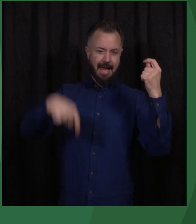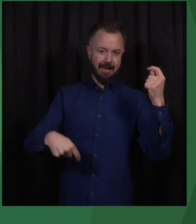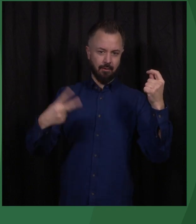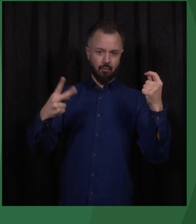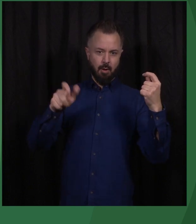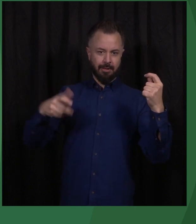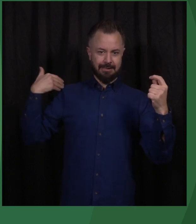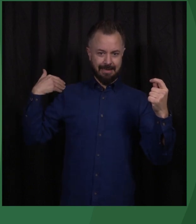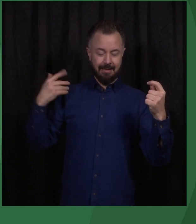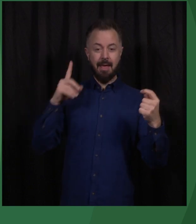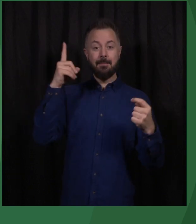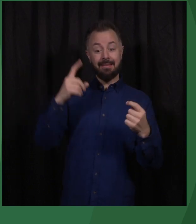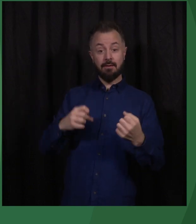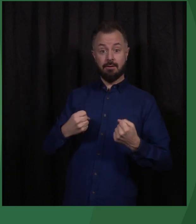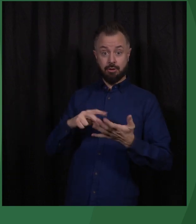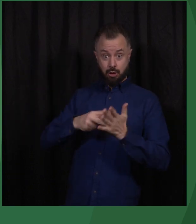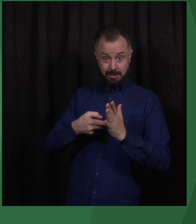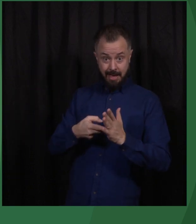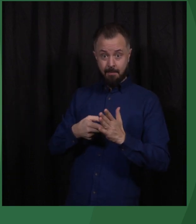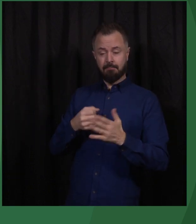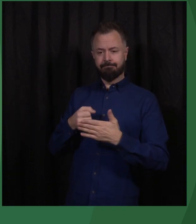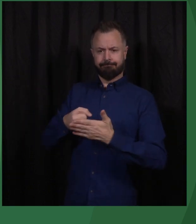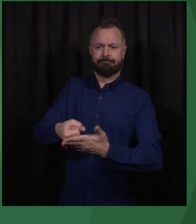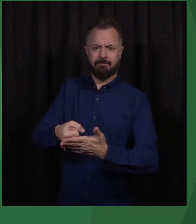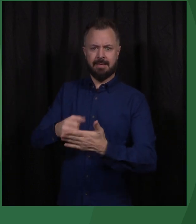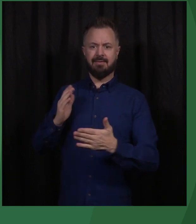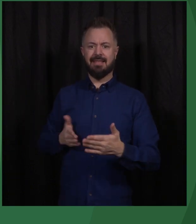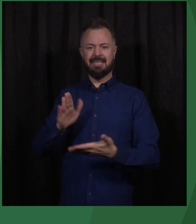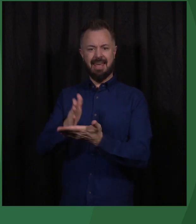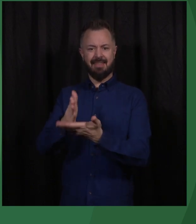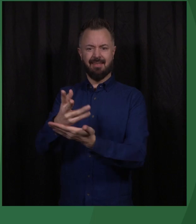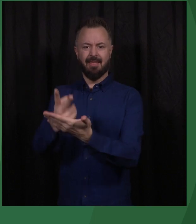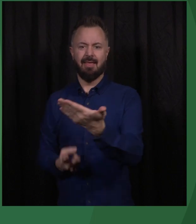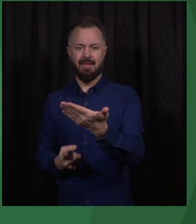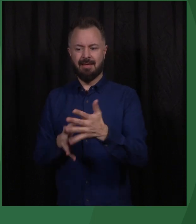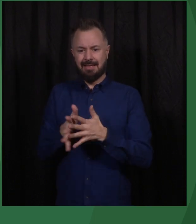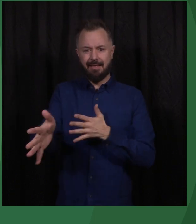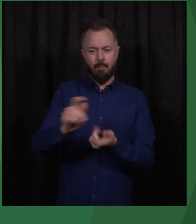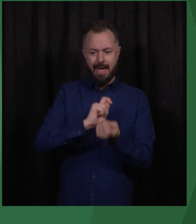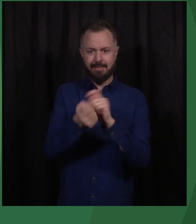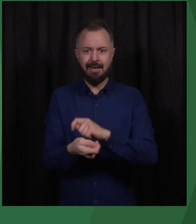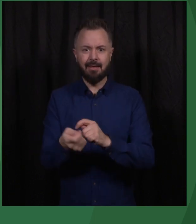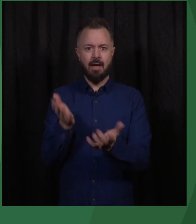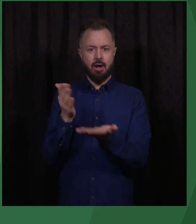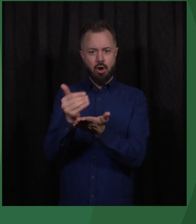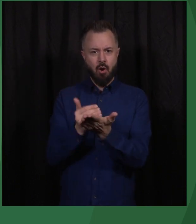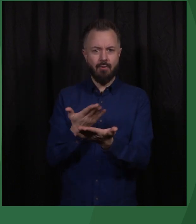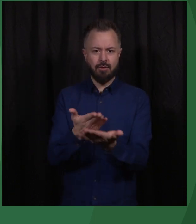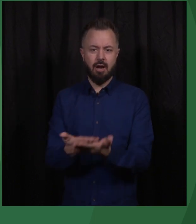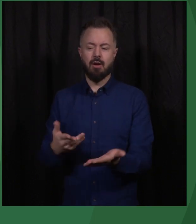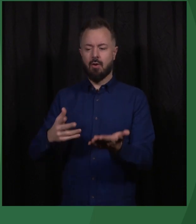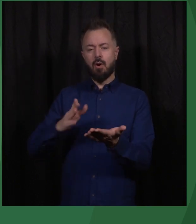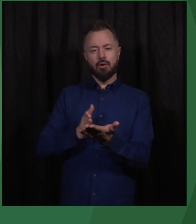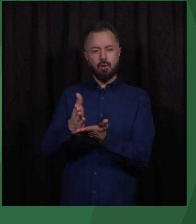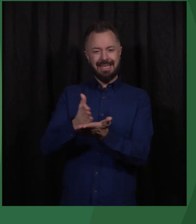systematically undermining women's rights through changes in legislation and legal systems in many